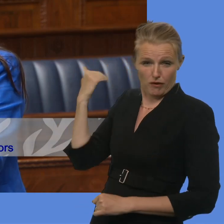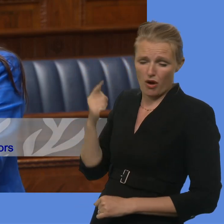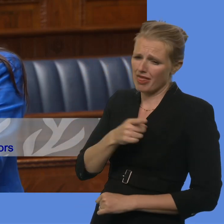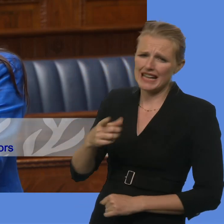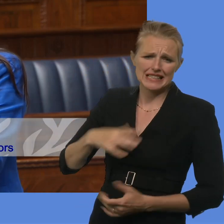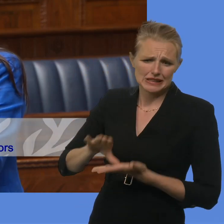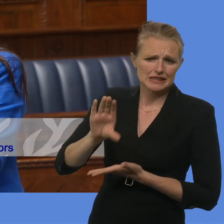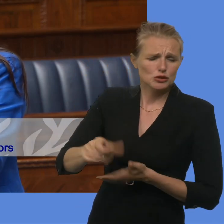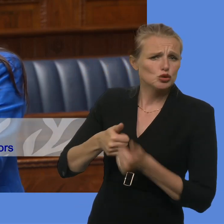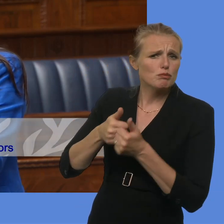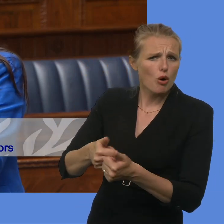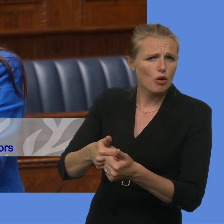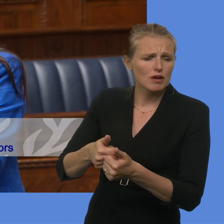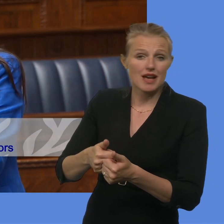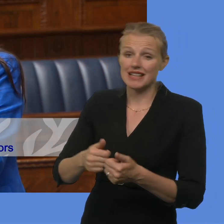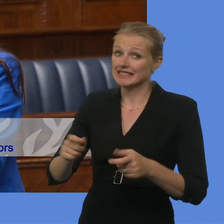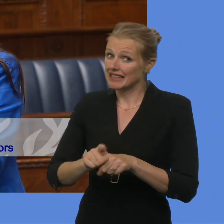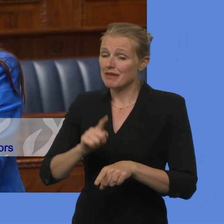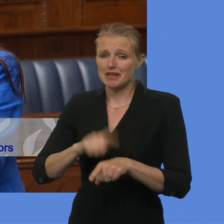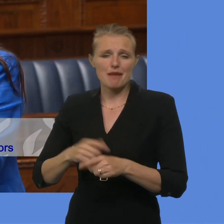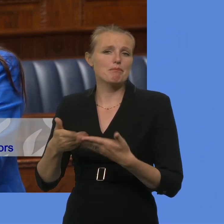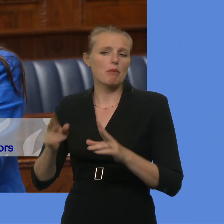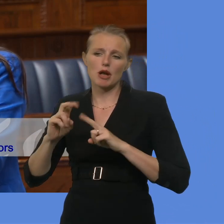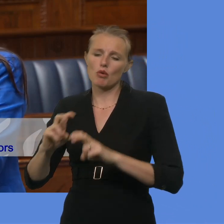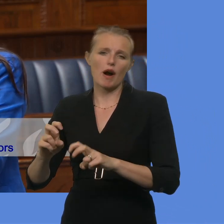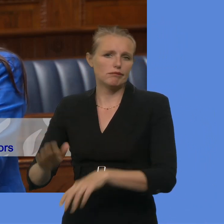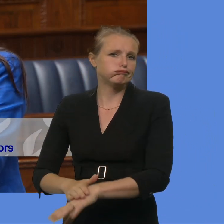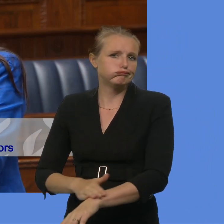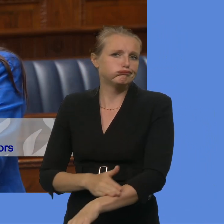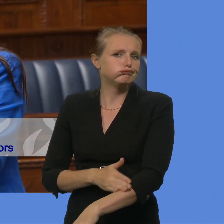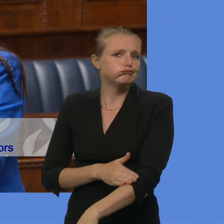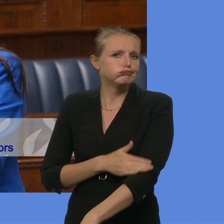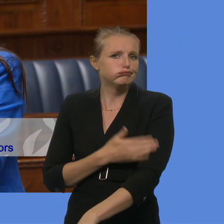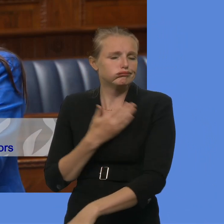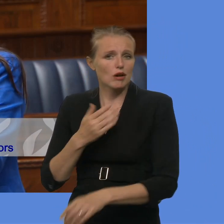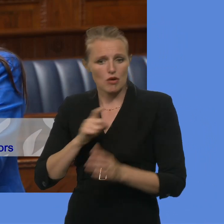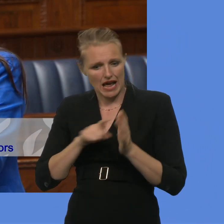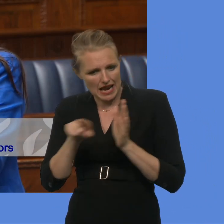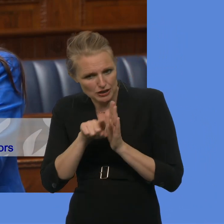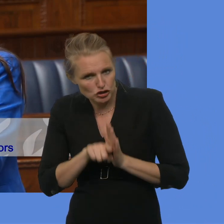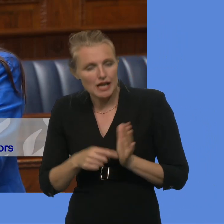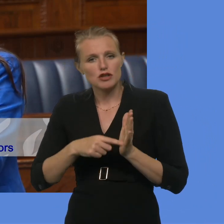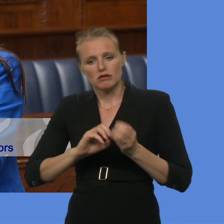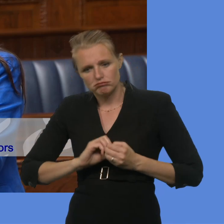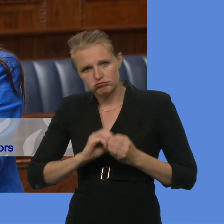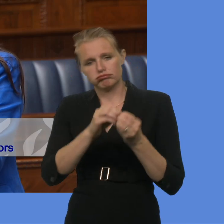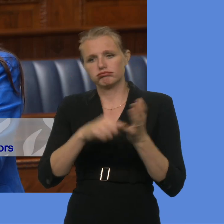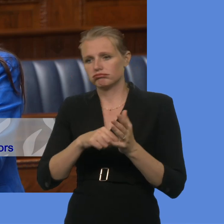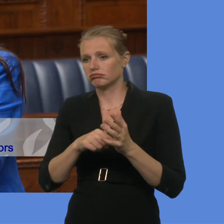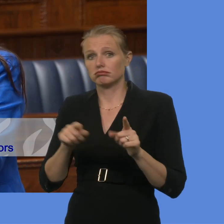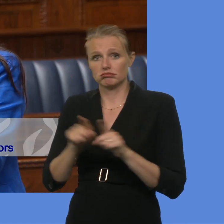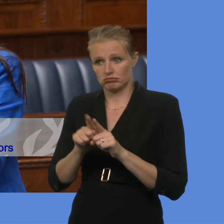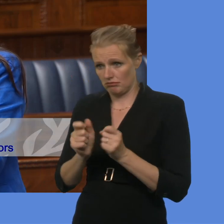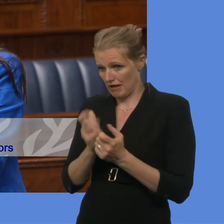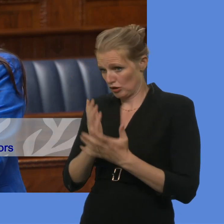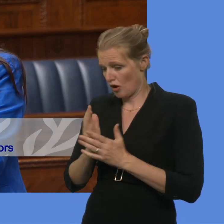But we are also very aware that a public inquiry does take time, not least in terms of the legislation and the foundations for that, but also building the organisation up,